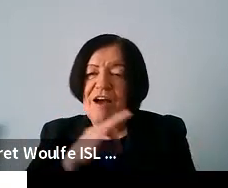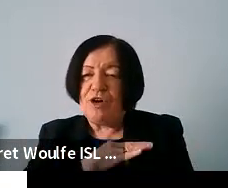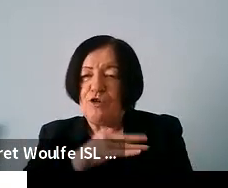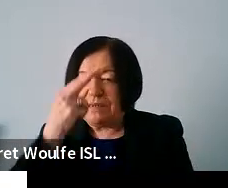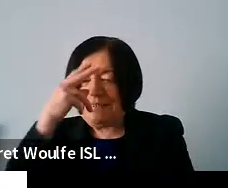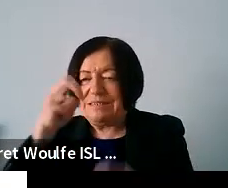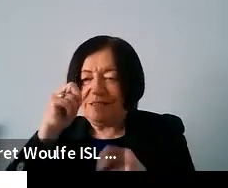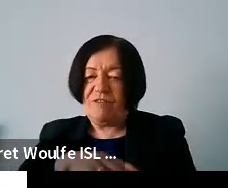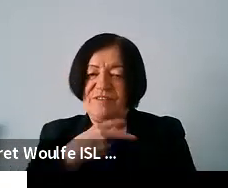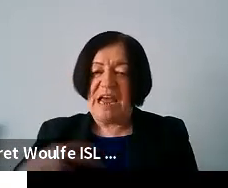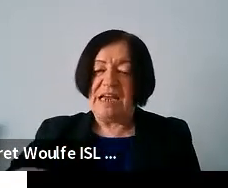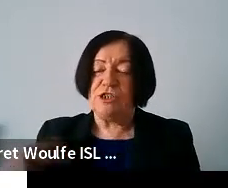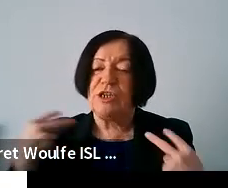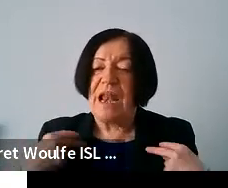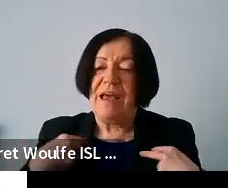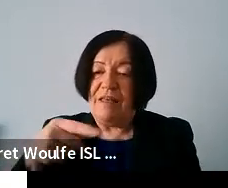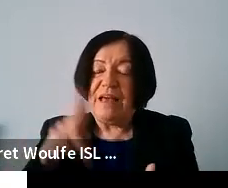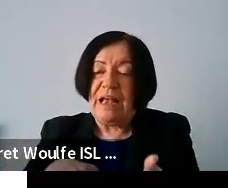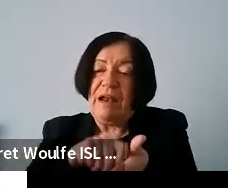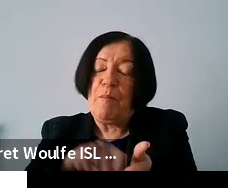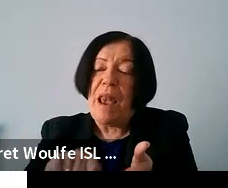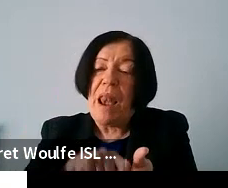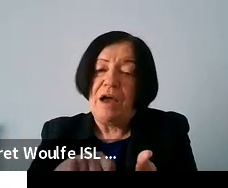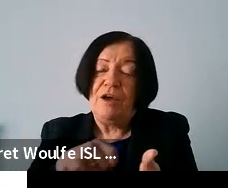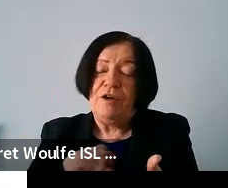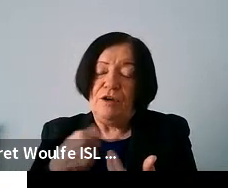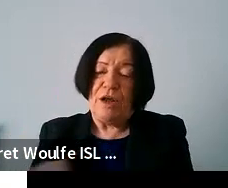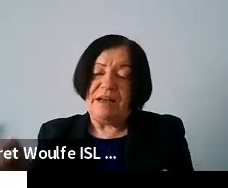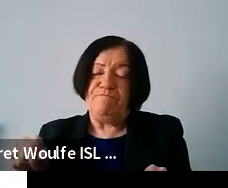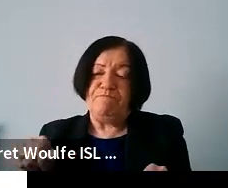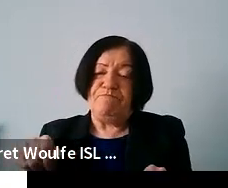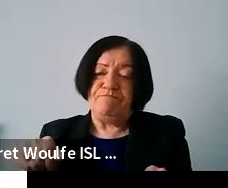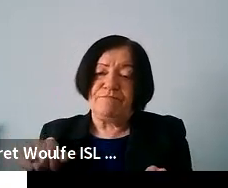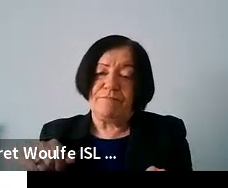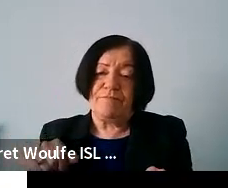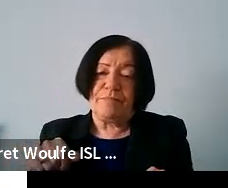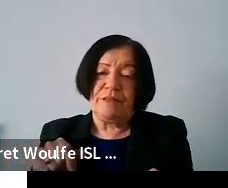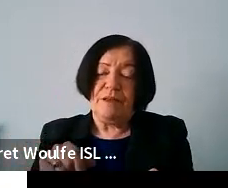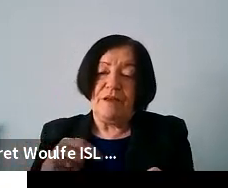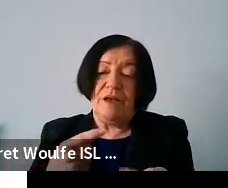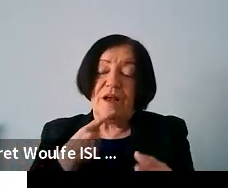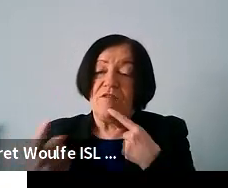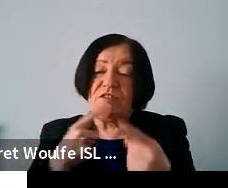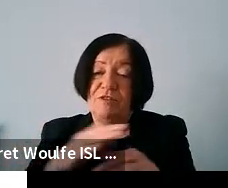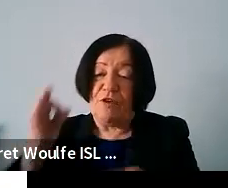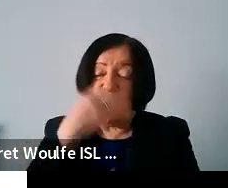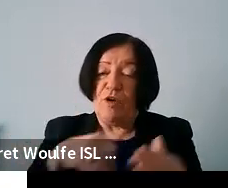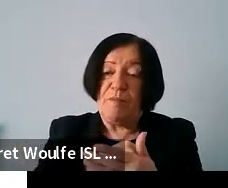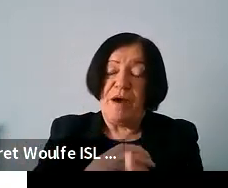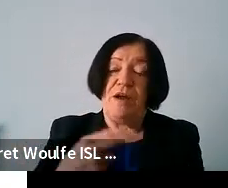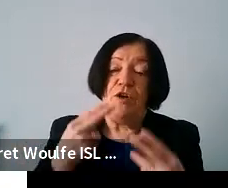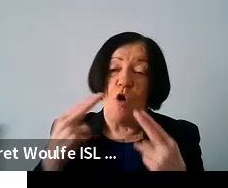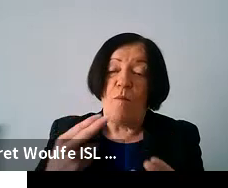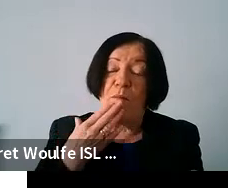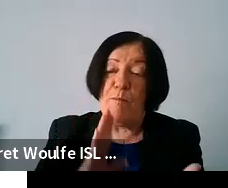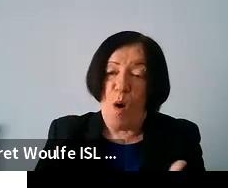of danish language so they can all apply to get um you know correspondence from the state by ordinary post